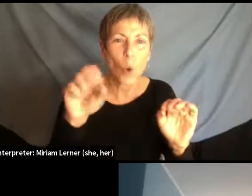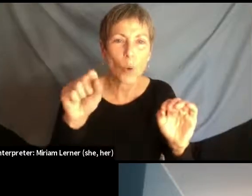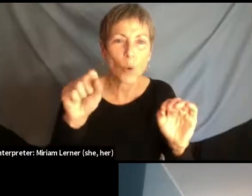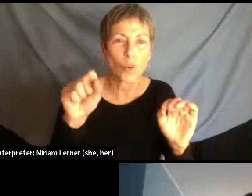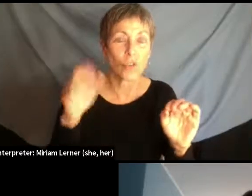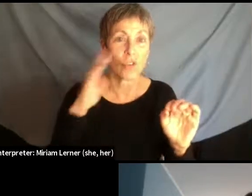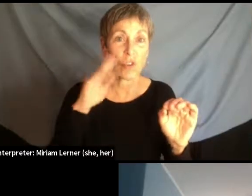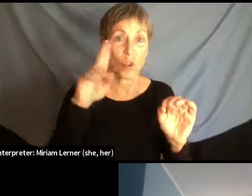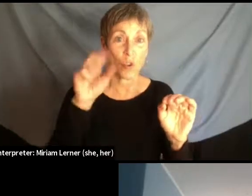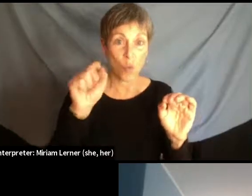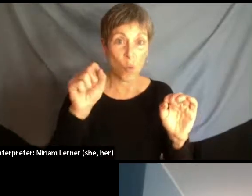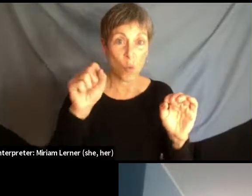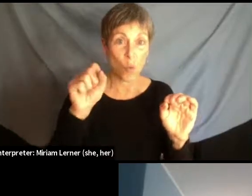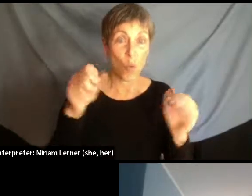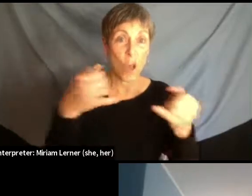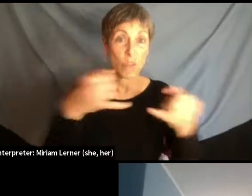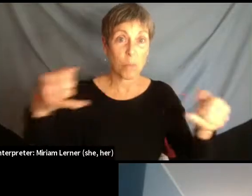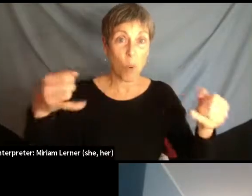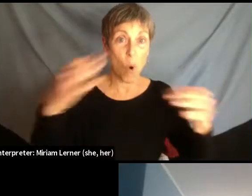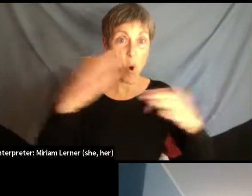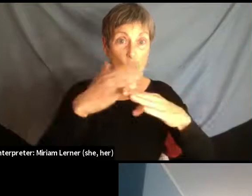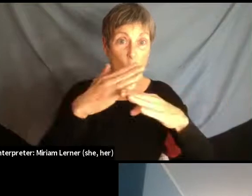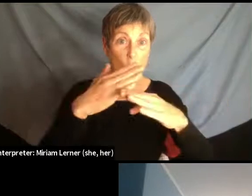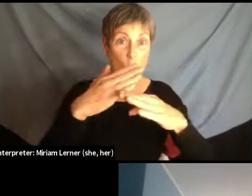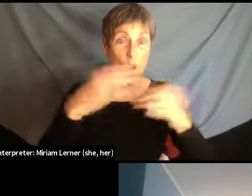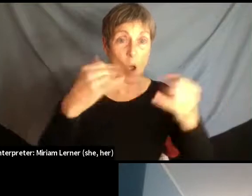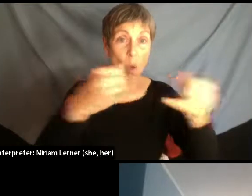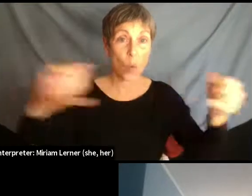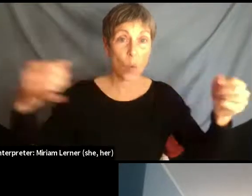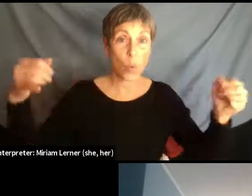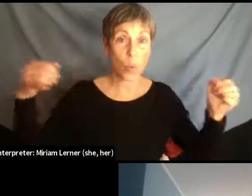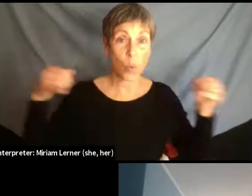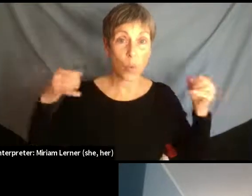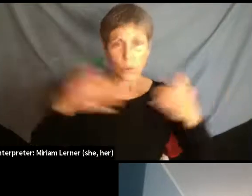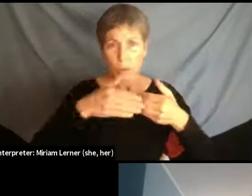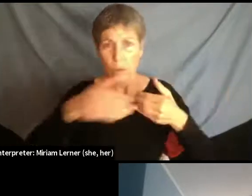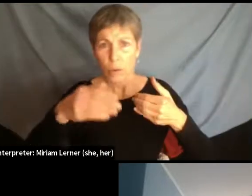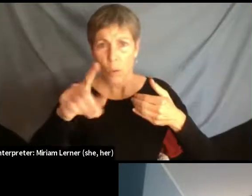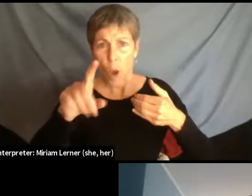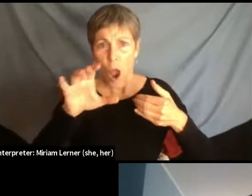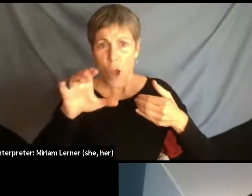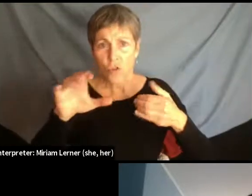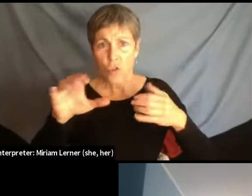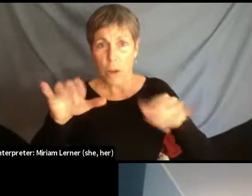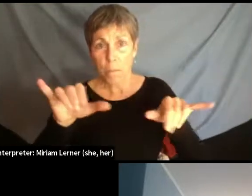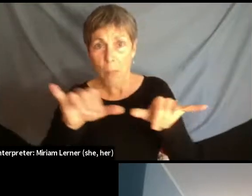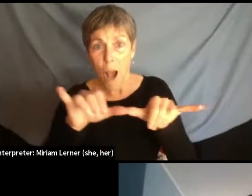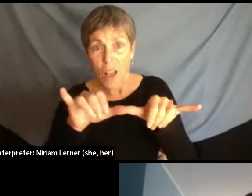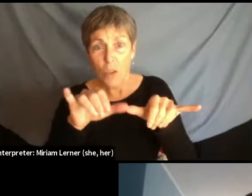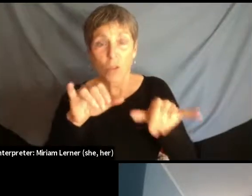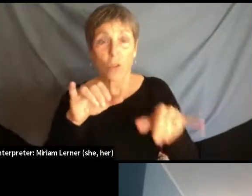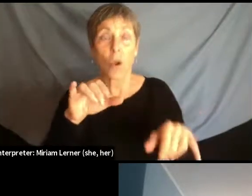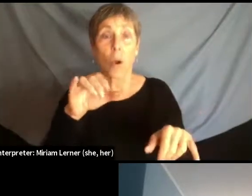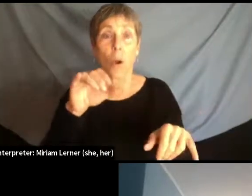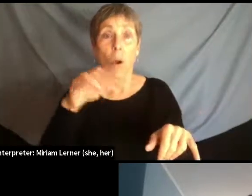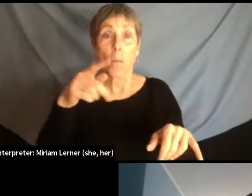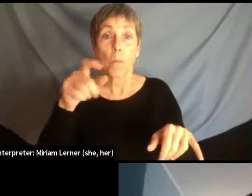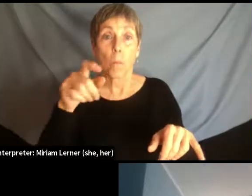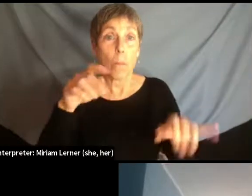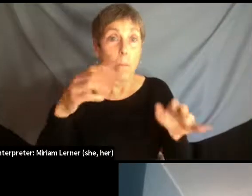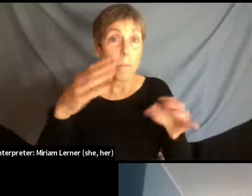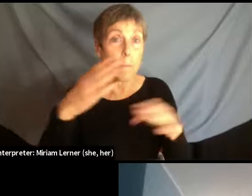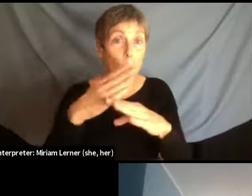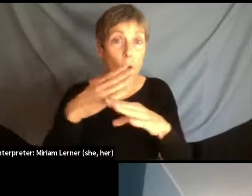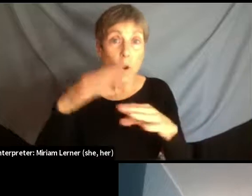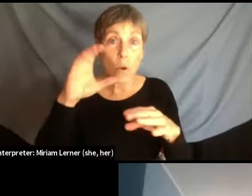around it, basically, within 100 miles of these borders. Border Patrol basically has more powers to stop people to do checkpoint. Talk